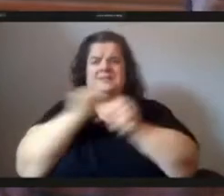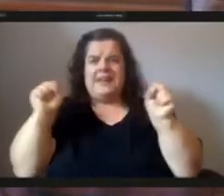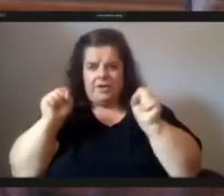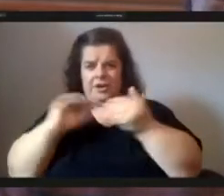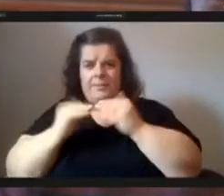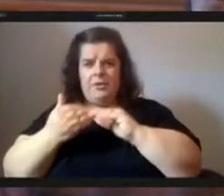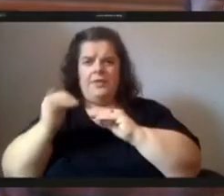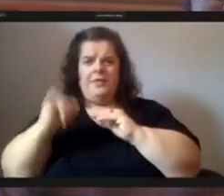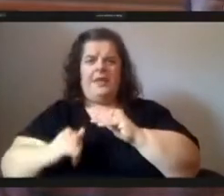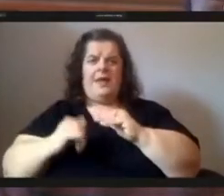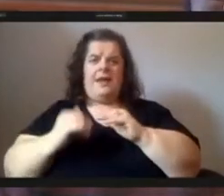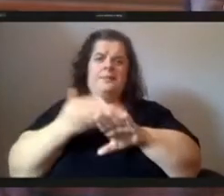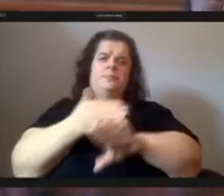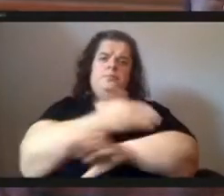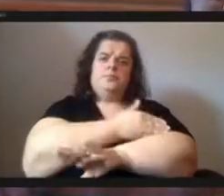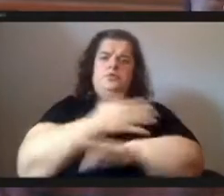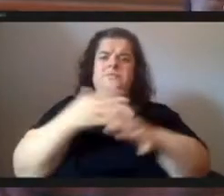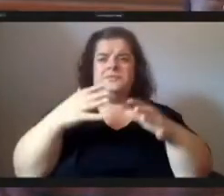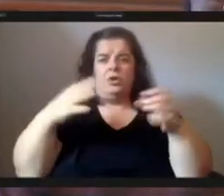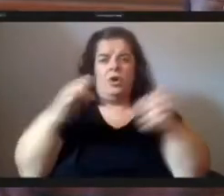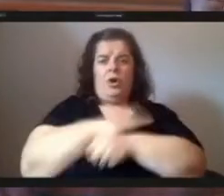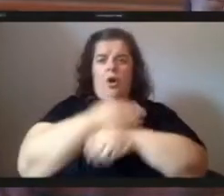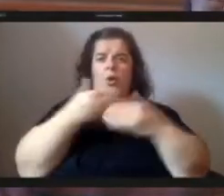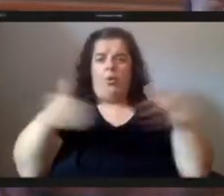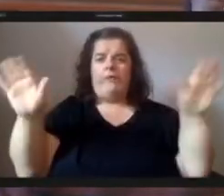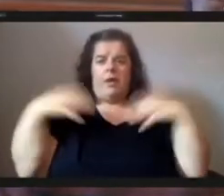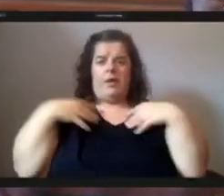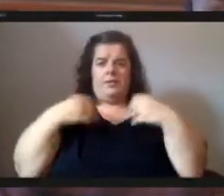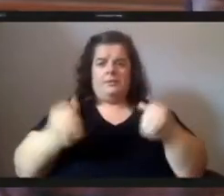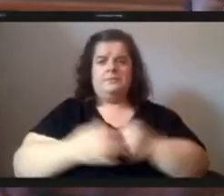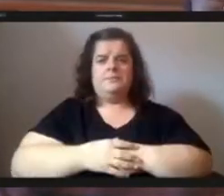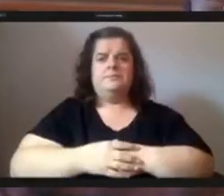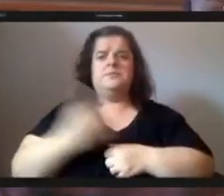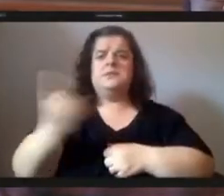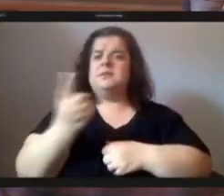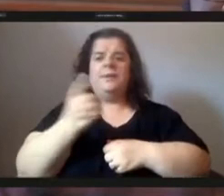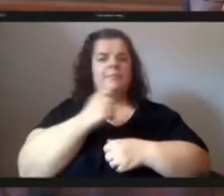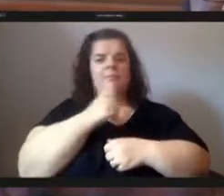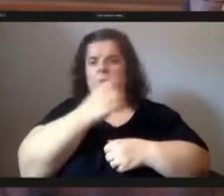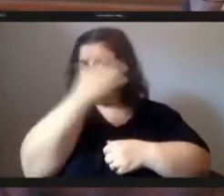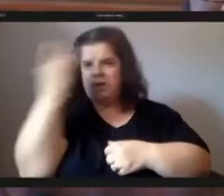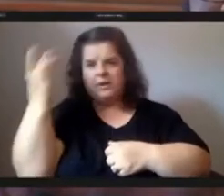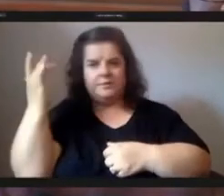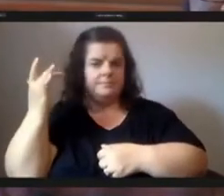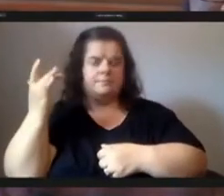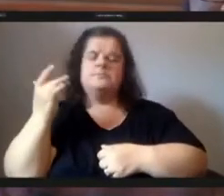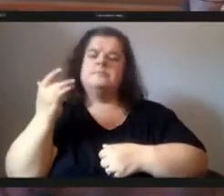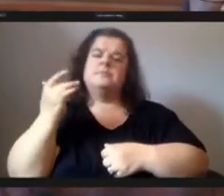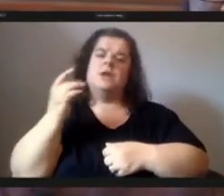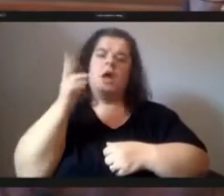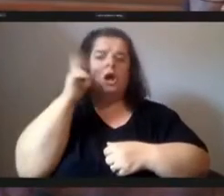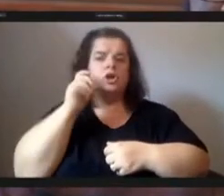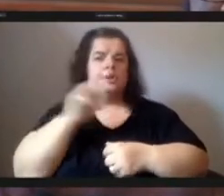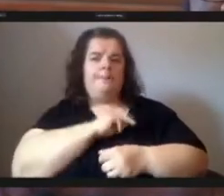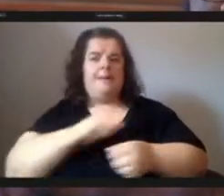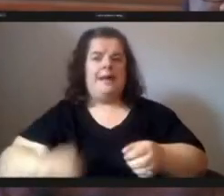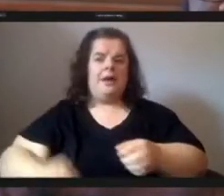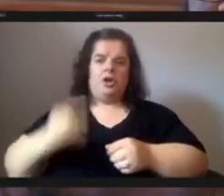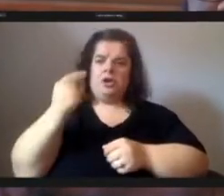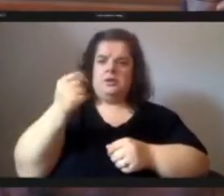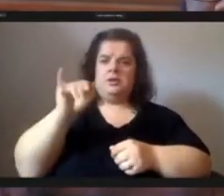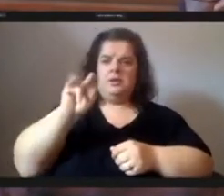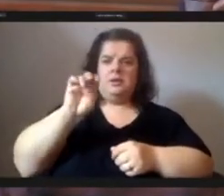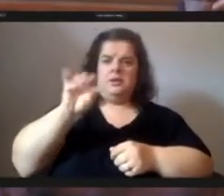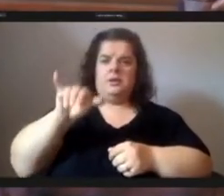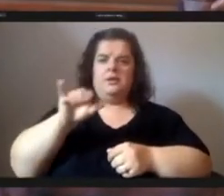determinants of health some something i will never forget is when i heard our mayor ganey talk about the first